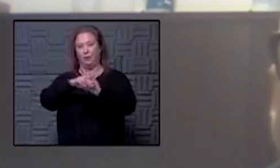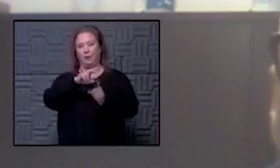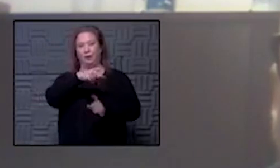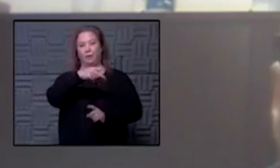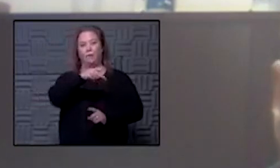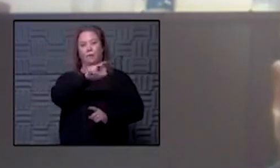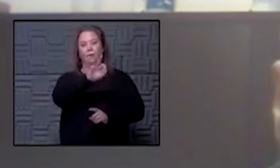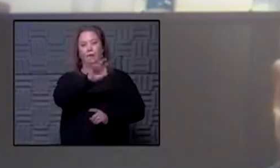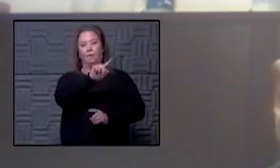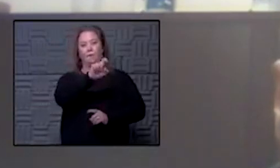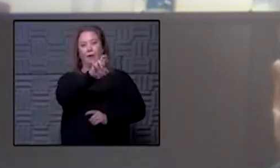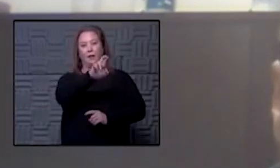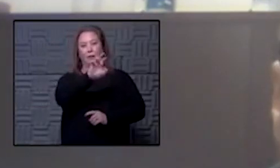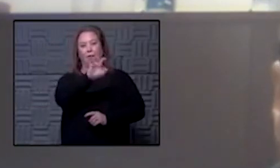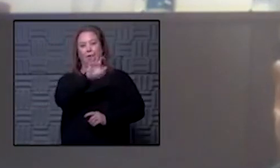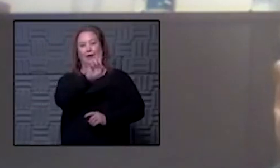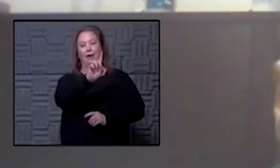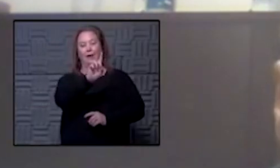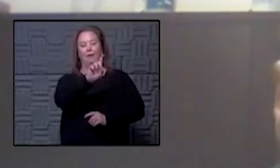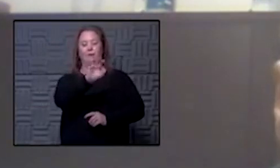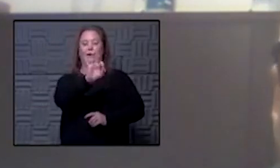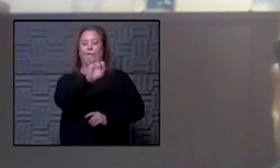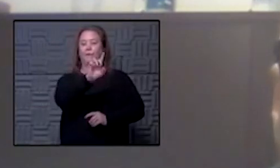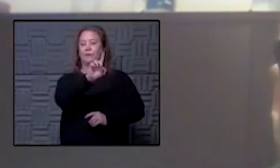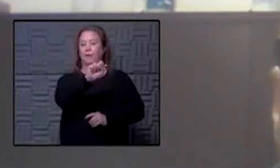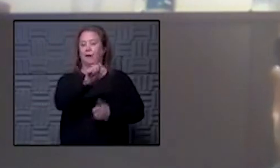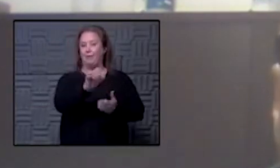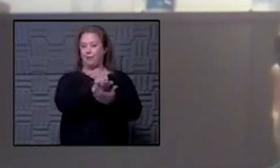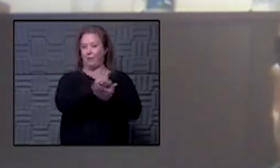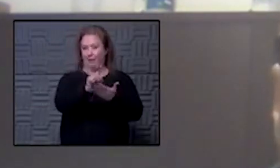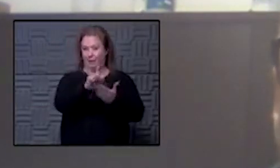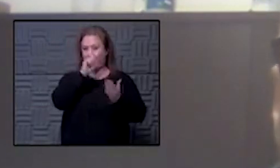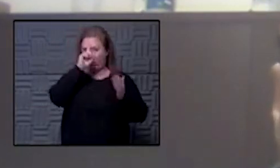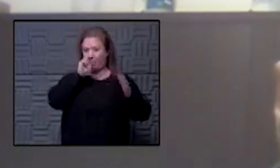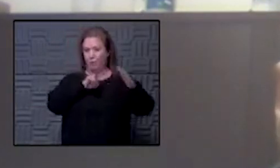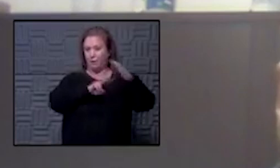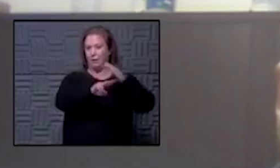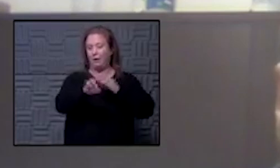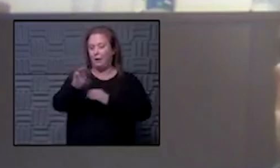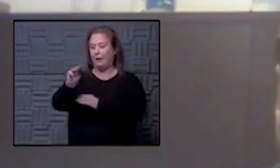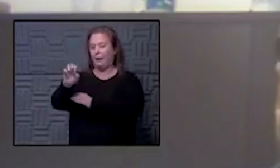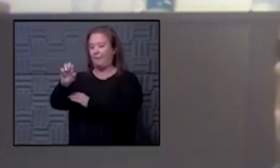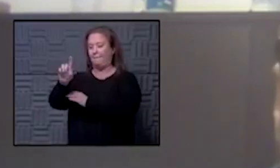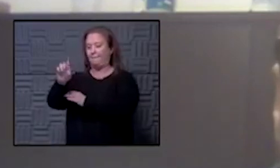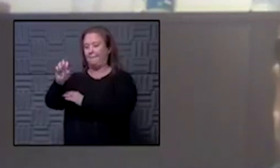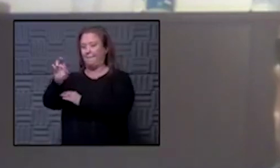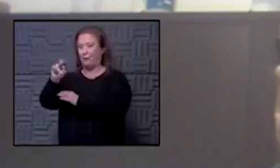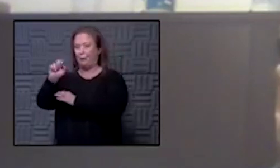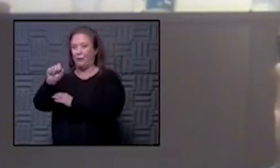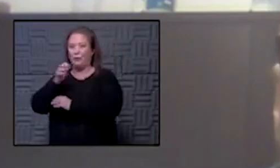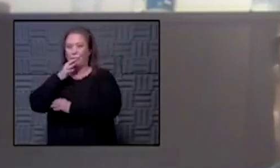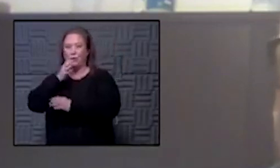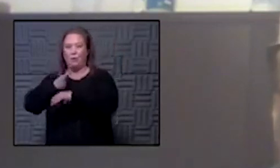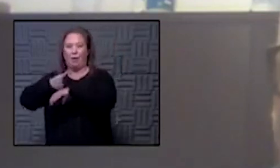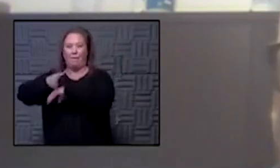uh with the FDA this week sometime is what they're predicting and Moderna will follow very quickly beyond that uh we do know